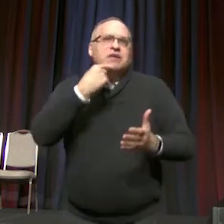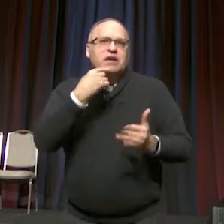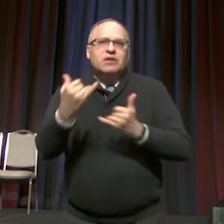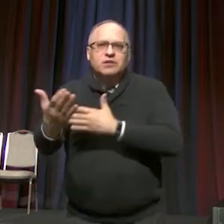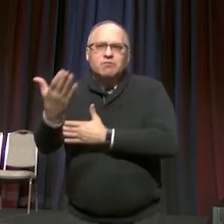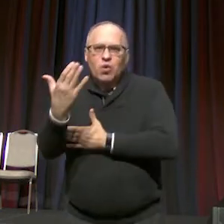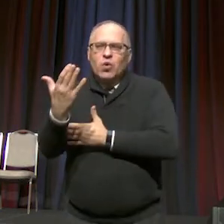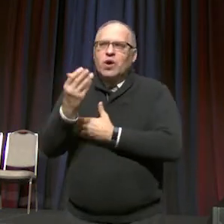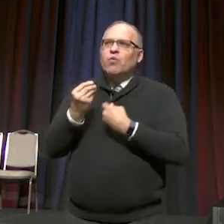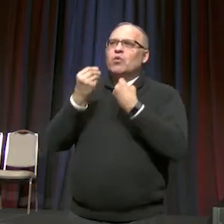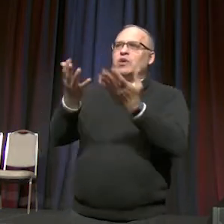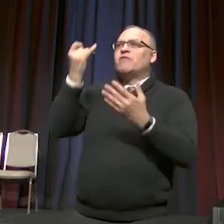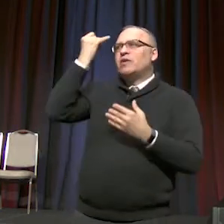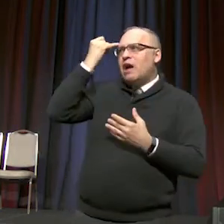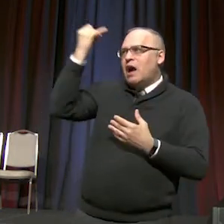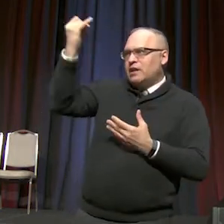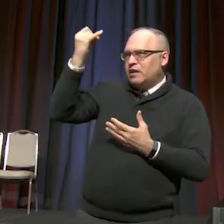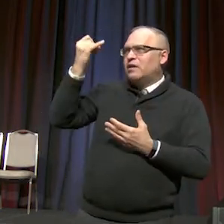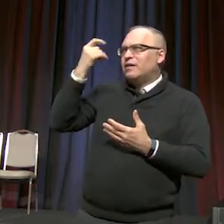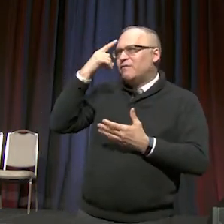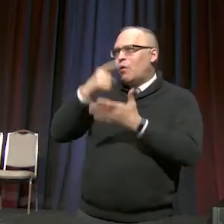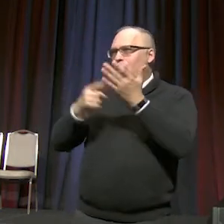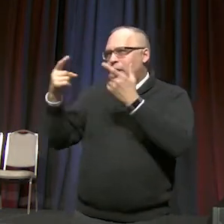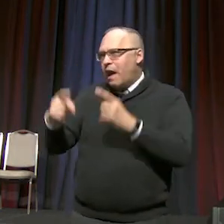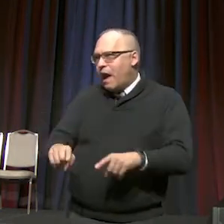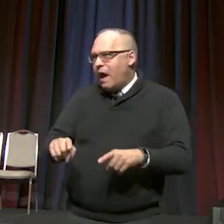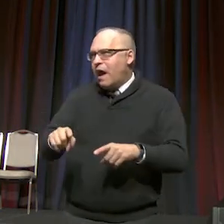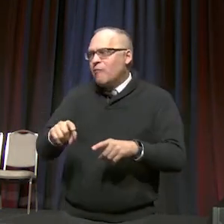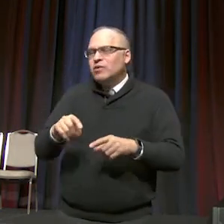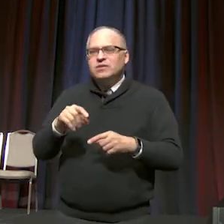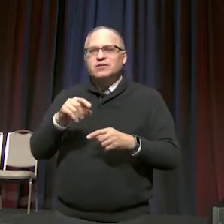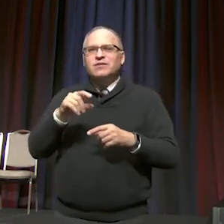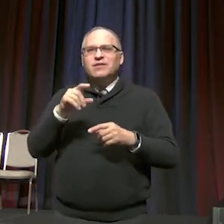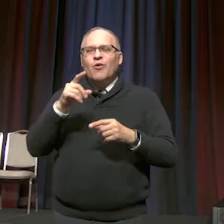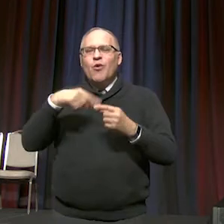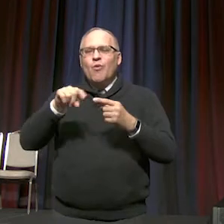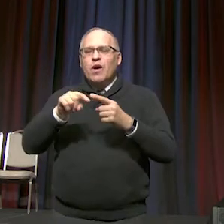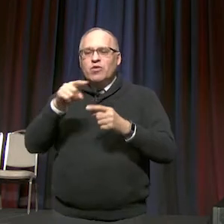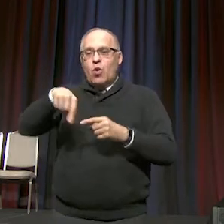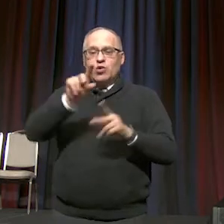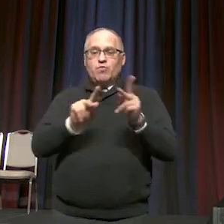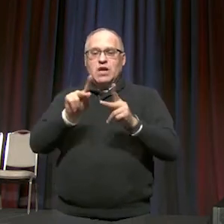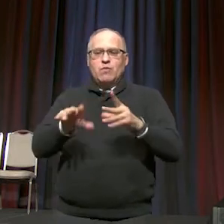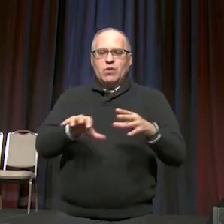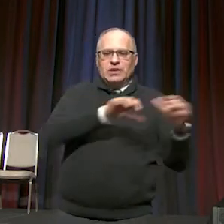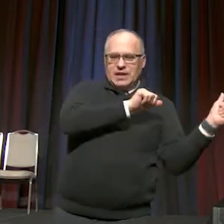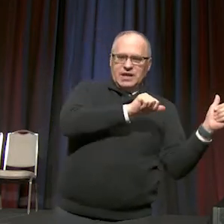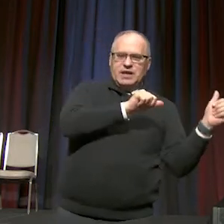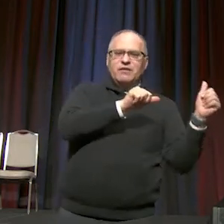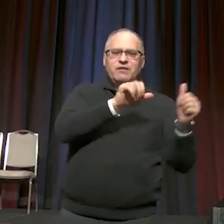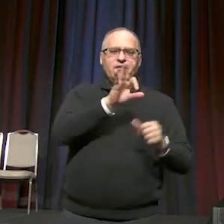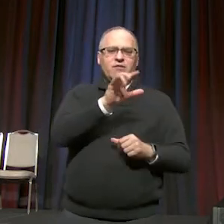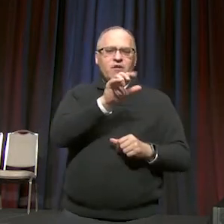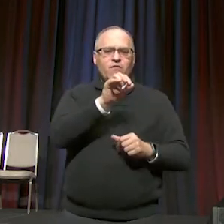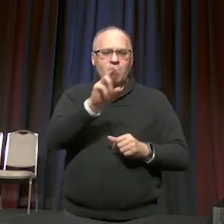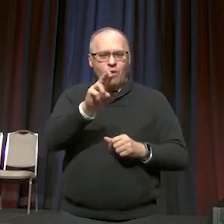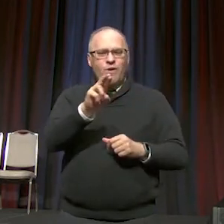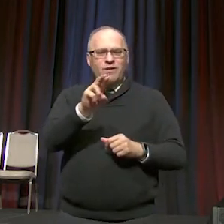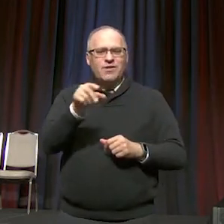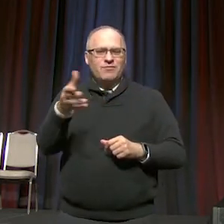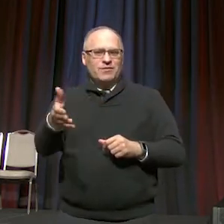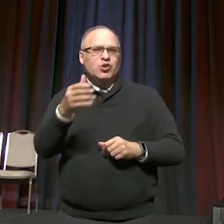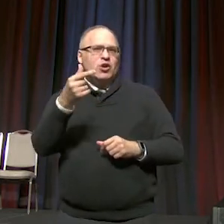clue as to what happens when those people leave the floor of General Conference. The Judicial